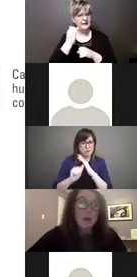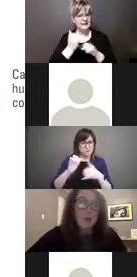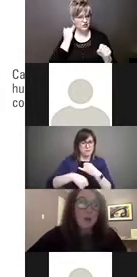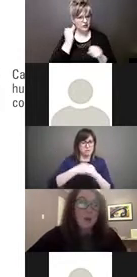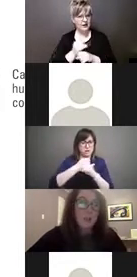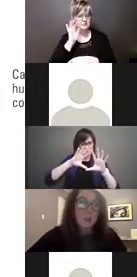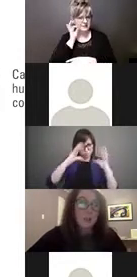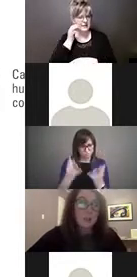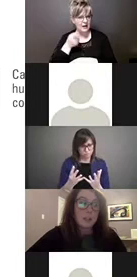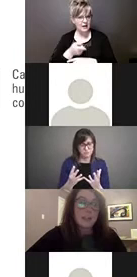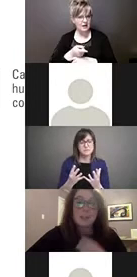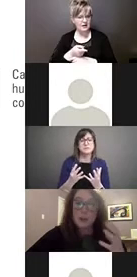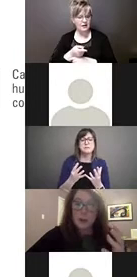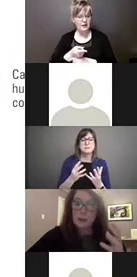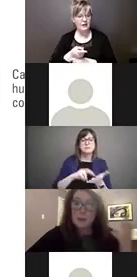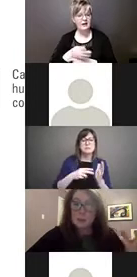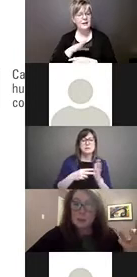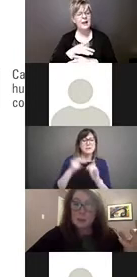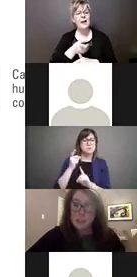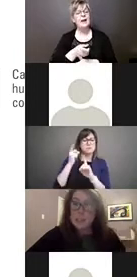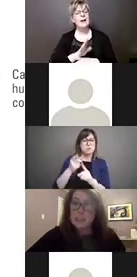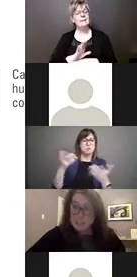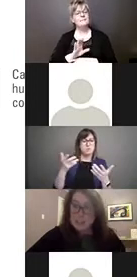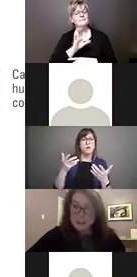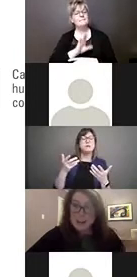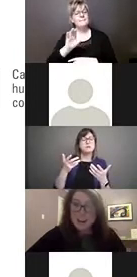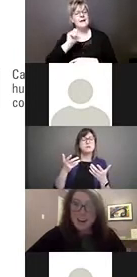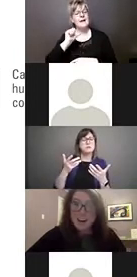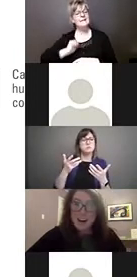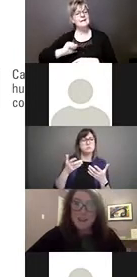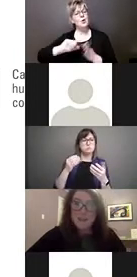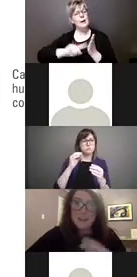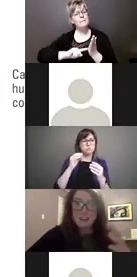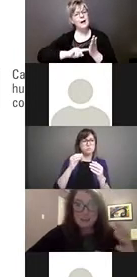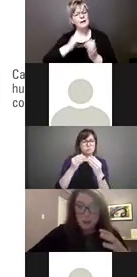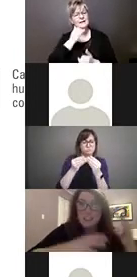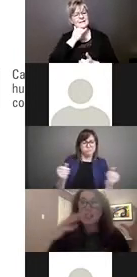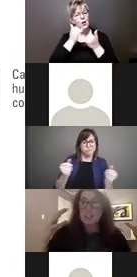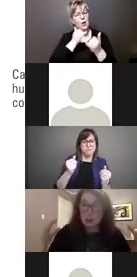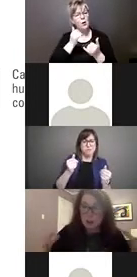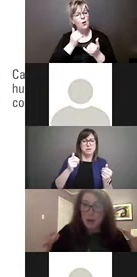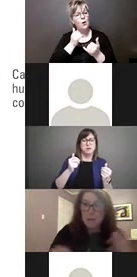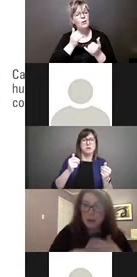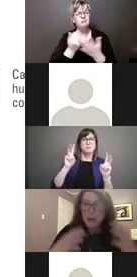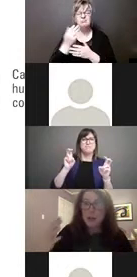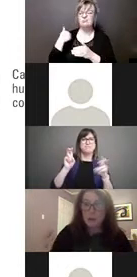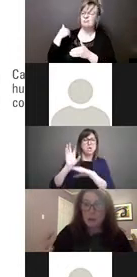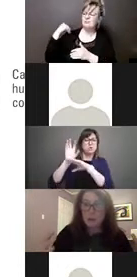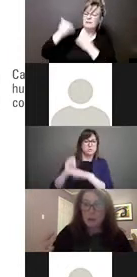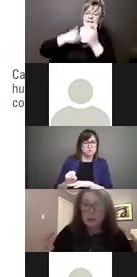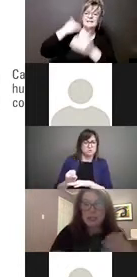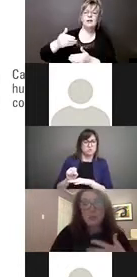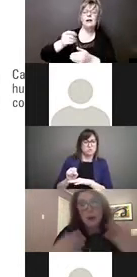which seeks to correct some of the deficiencies of the traditional periodic